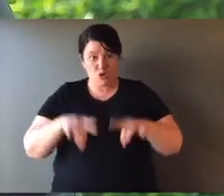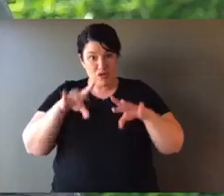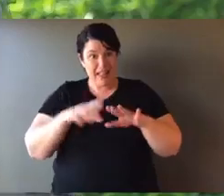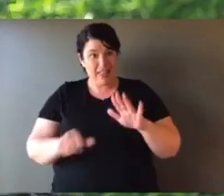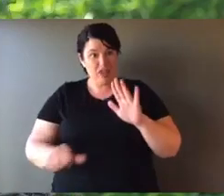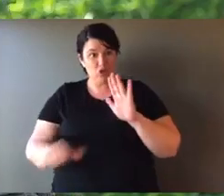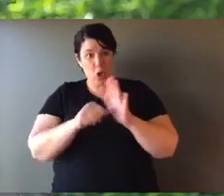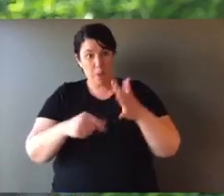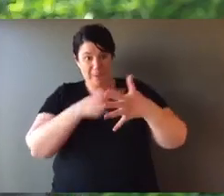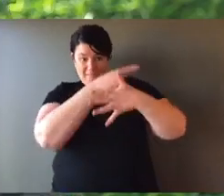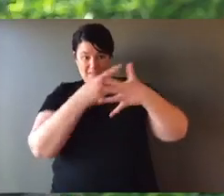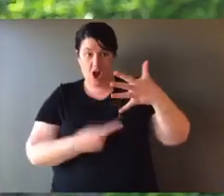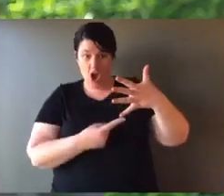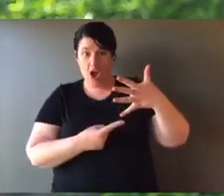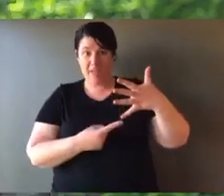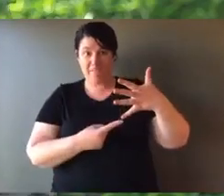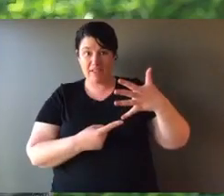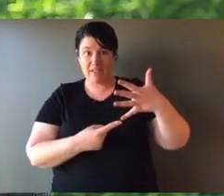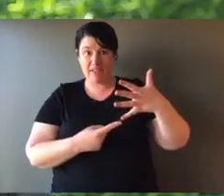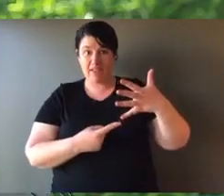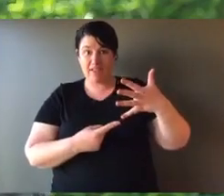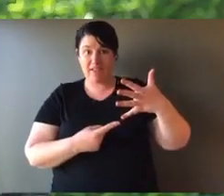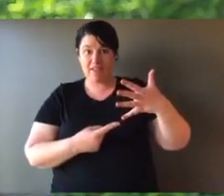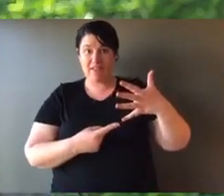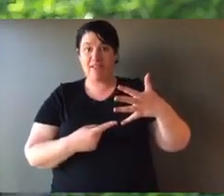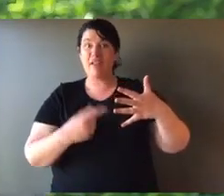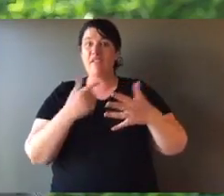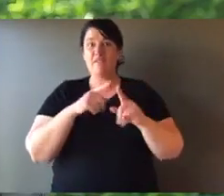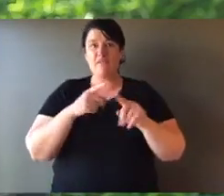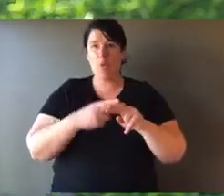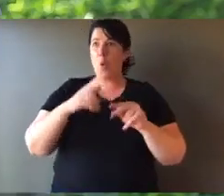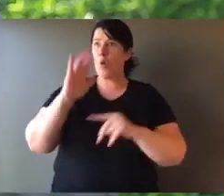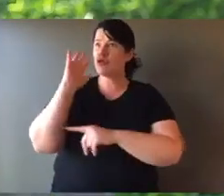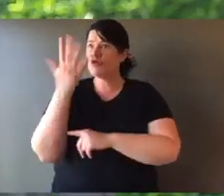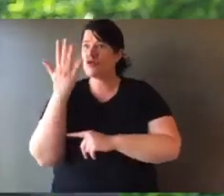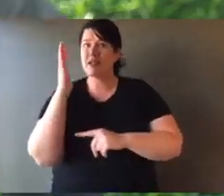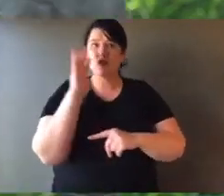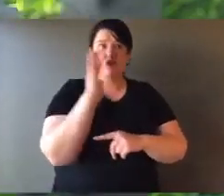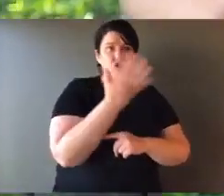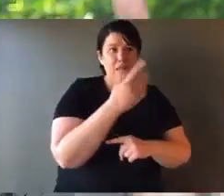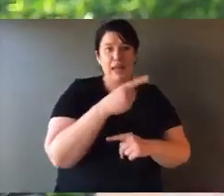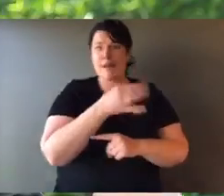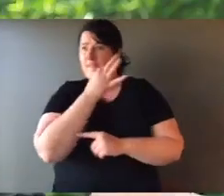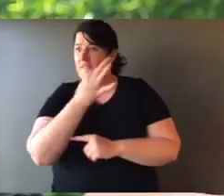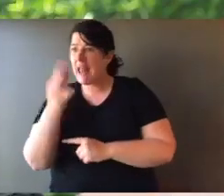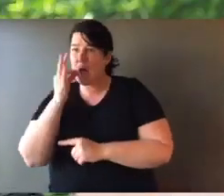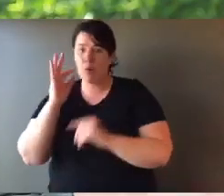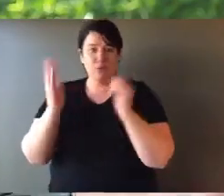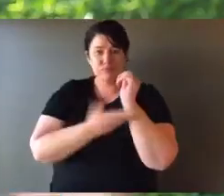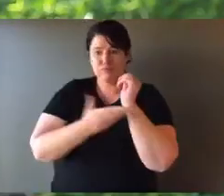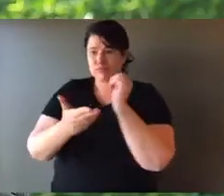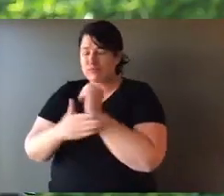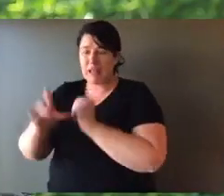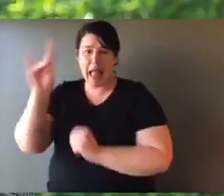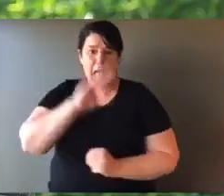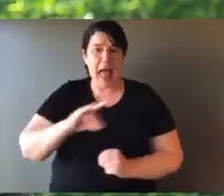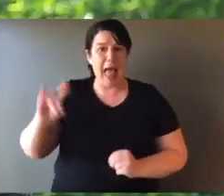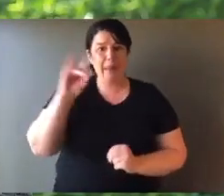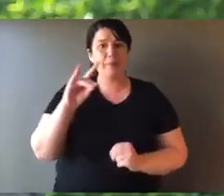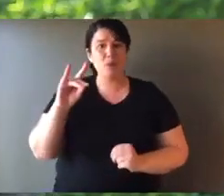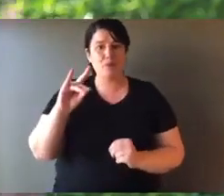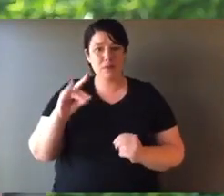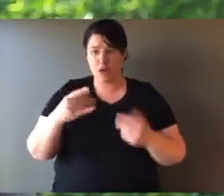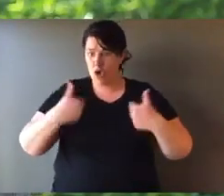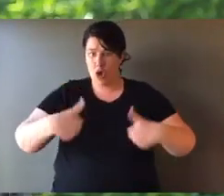that, Australia is in the top five nations on earth for our overall loss of biodiversity. Now that's flora